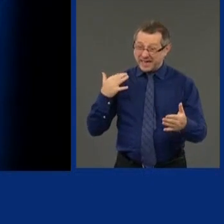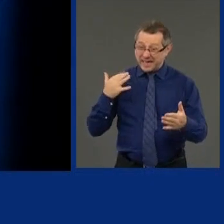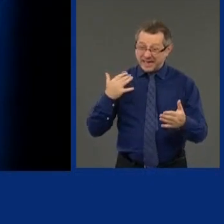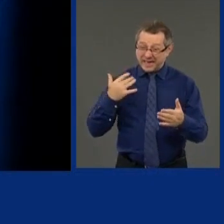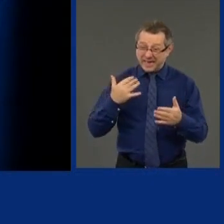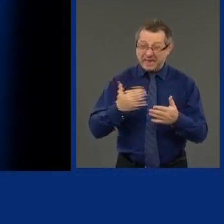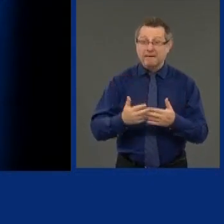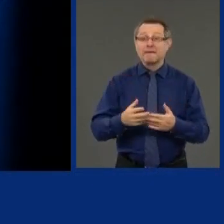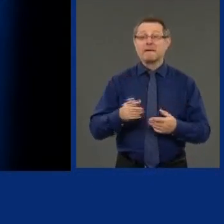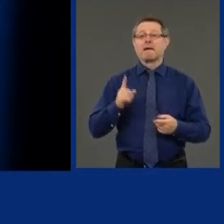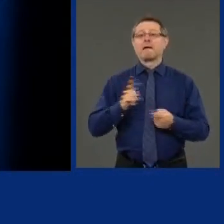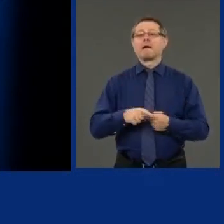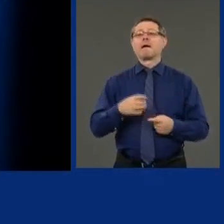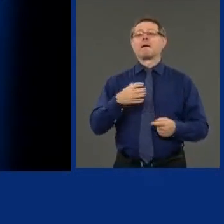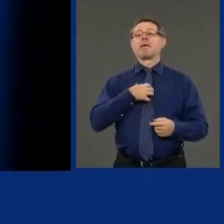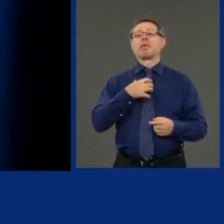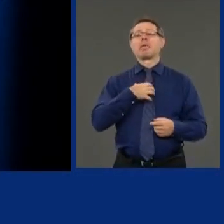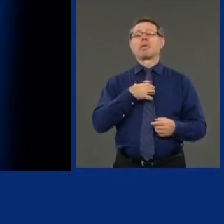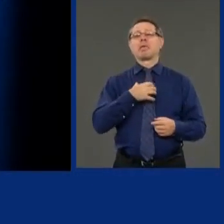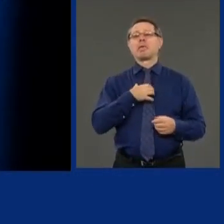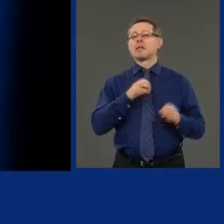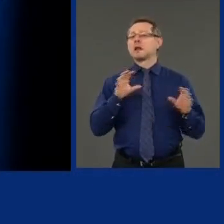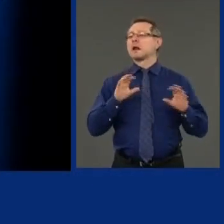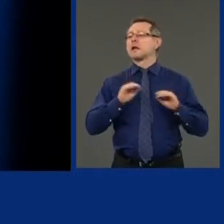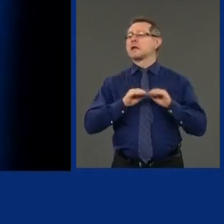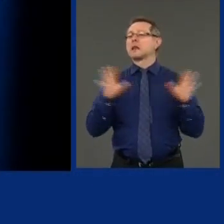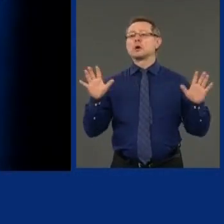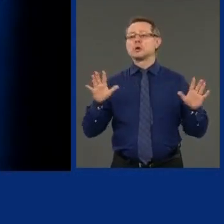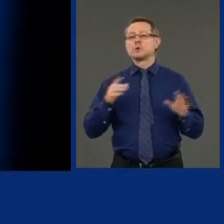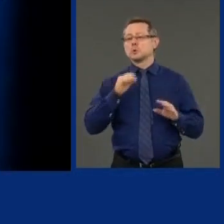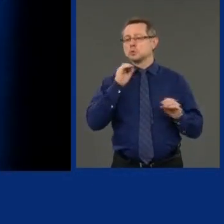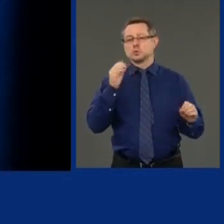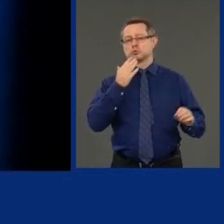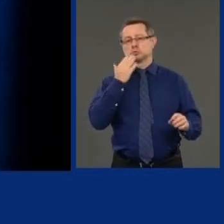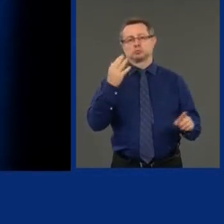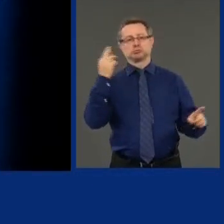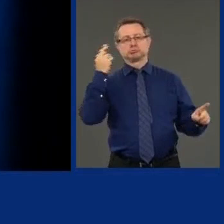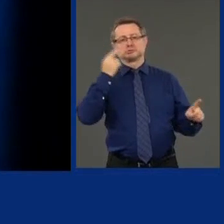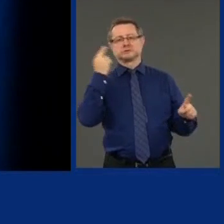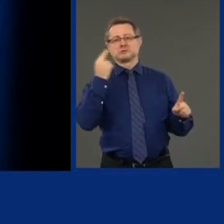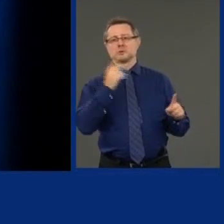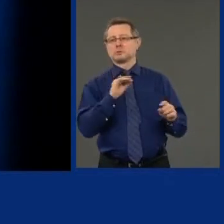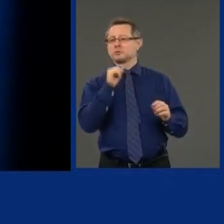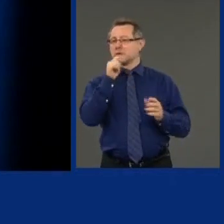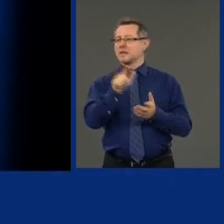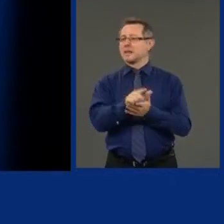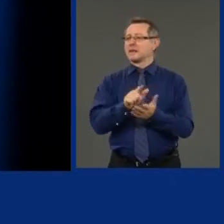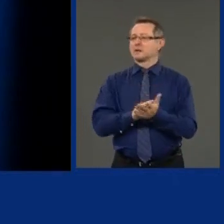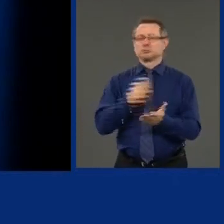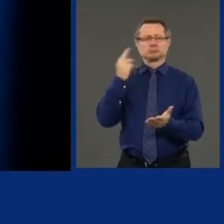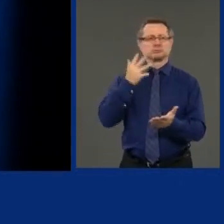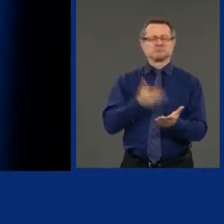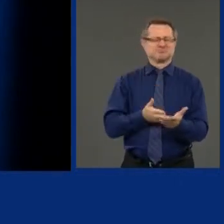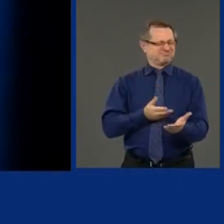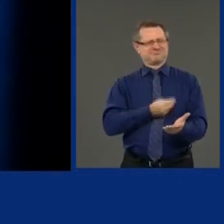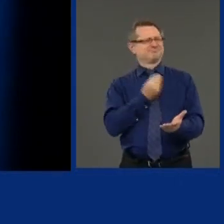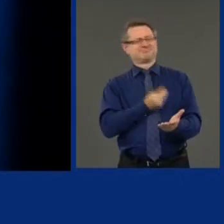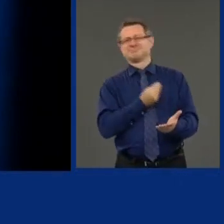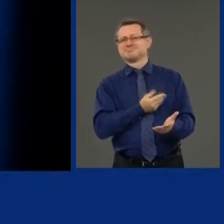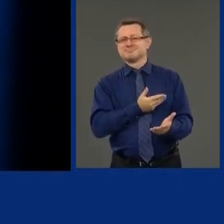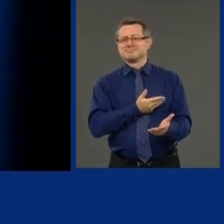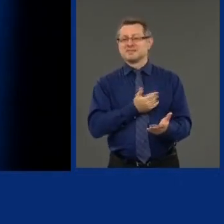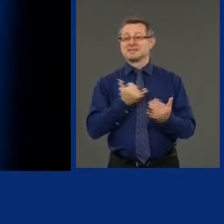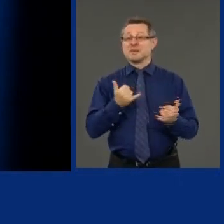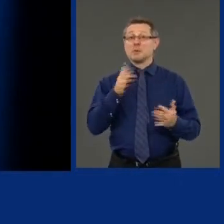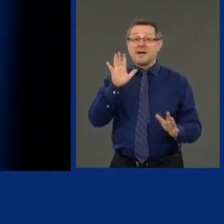clearly had no basis whatsoever to do this. What they said yesterday